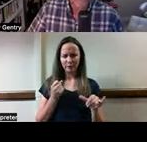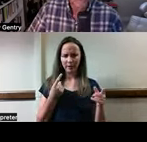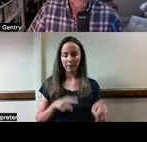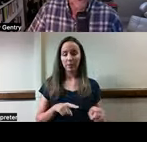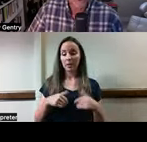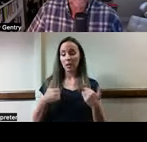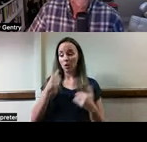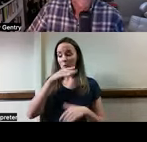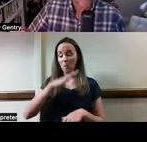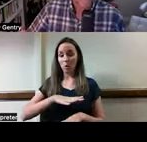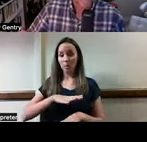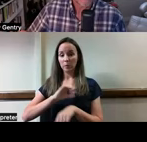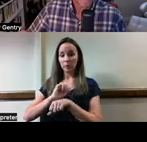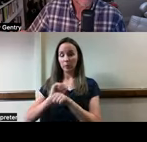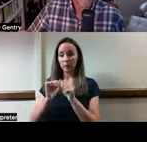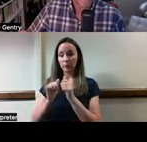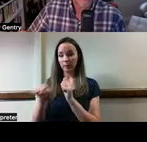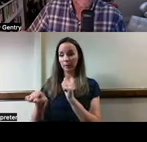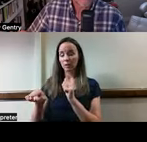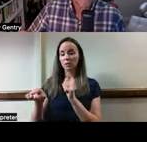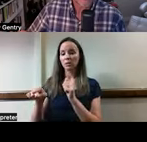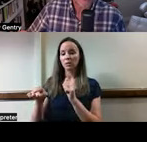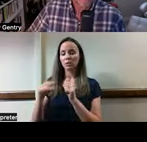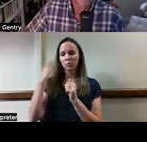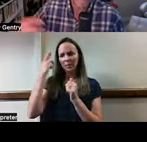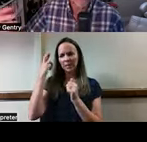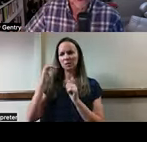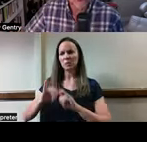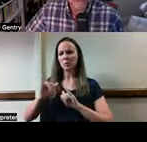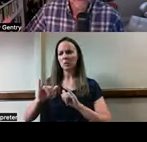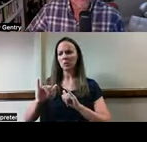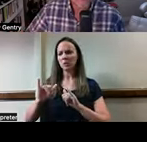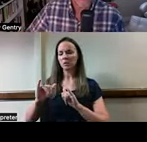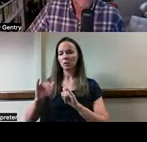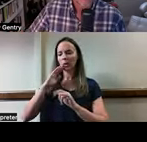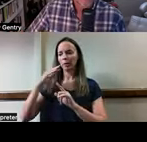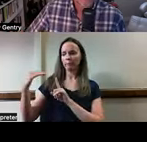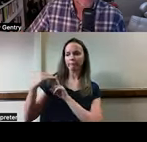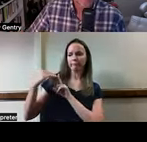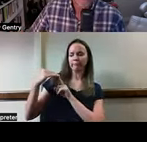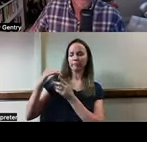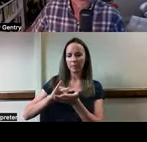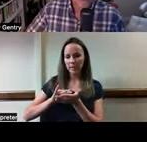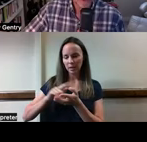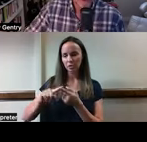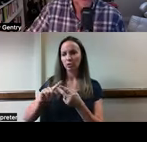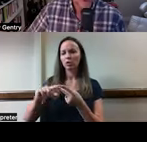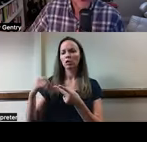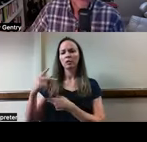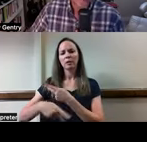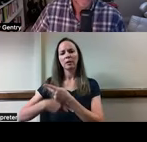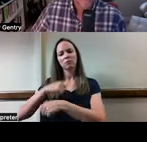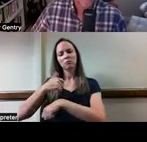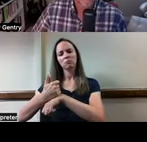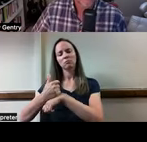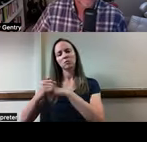woman I was working with once she realized that she was going to have reminders for her medications. She was going to have other kinds of support set up in her